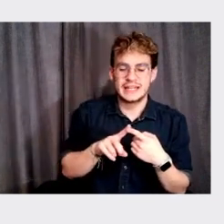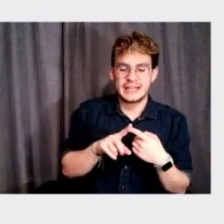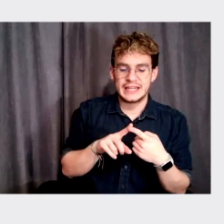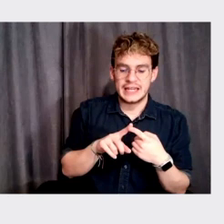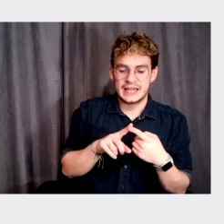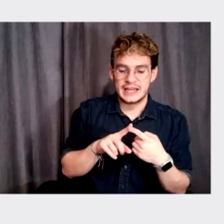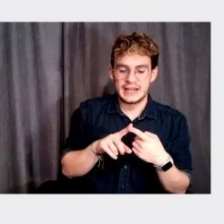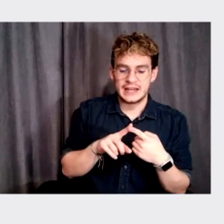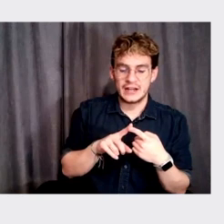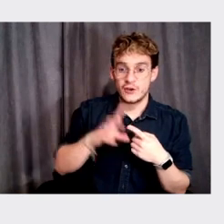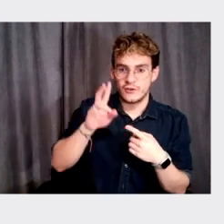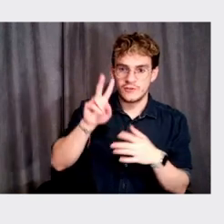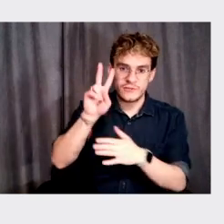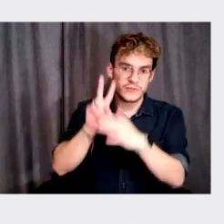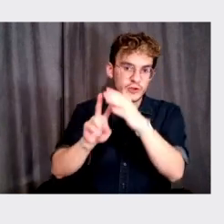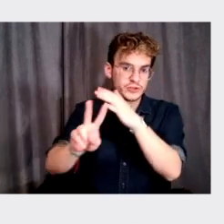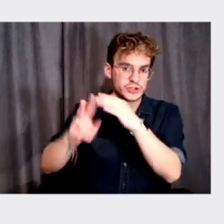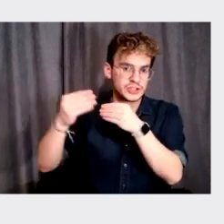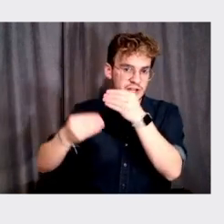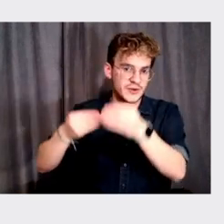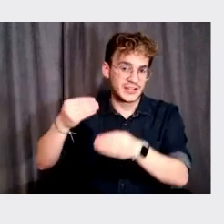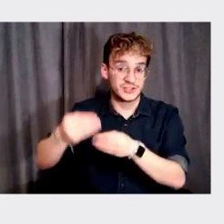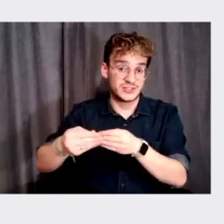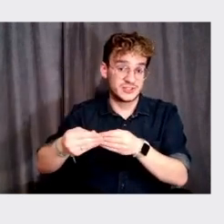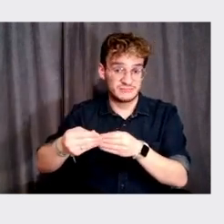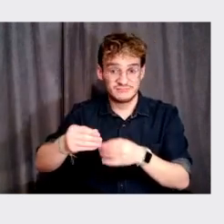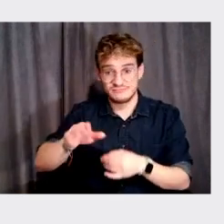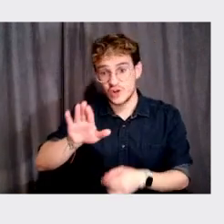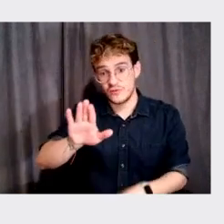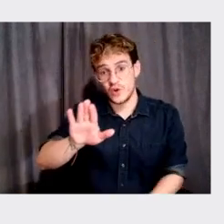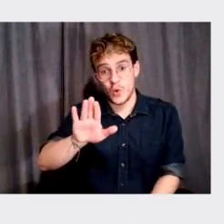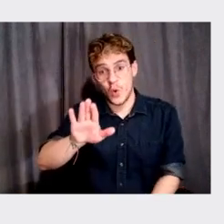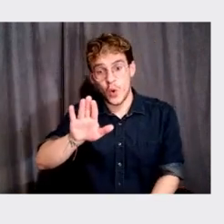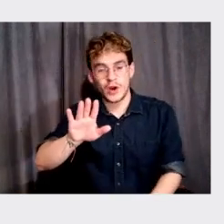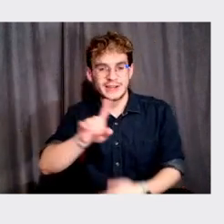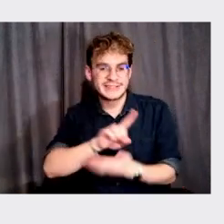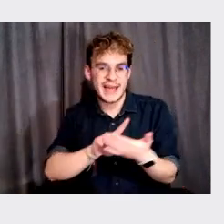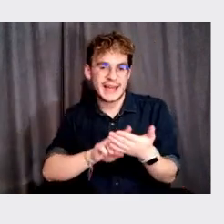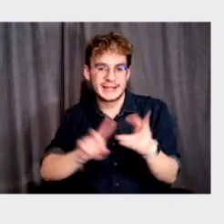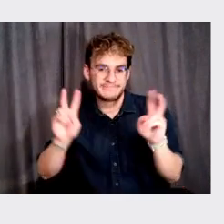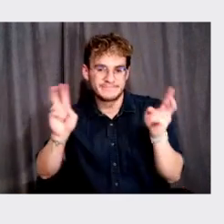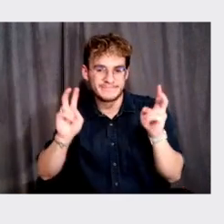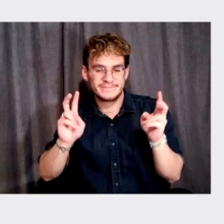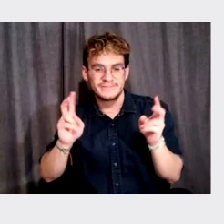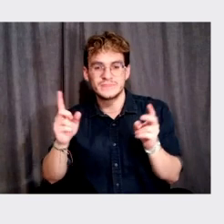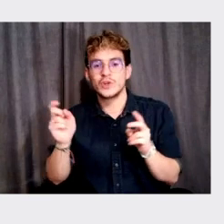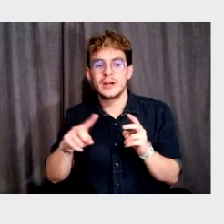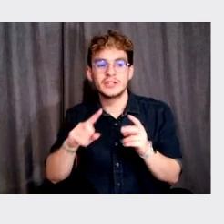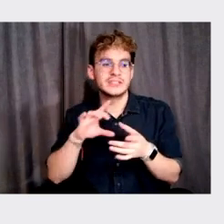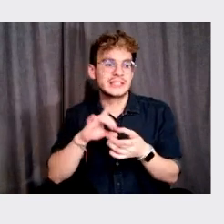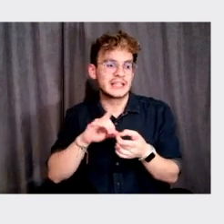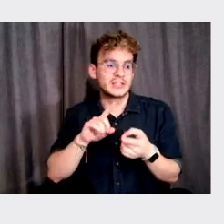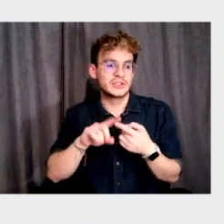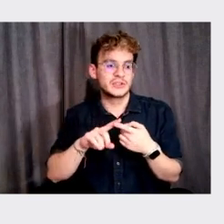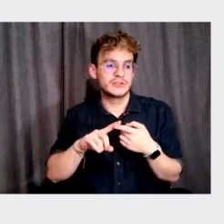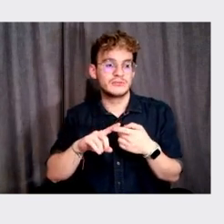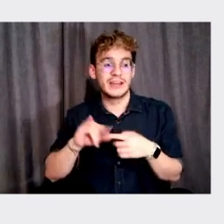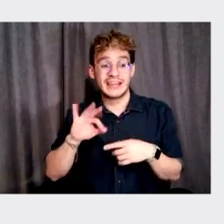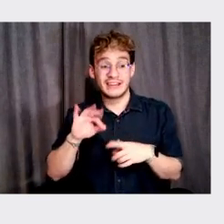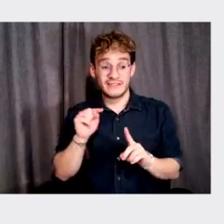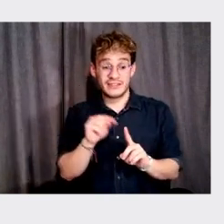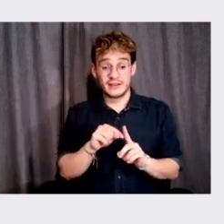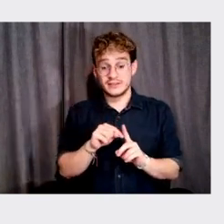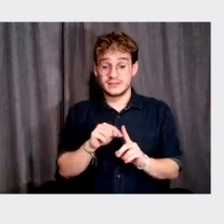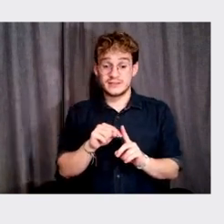future generations, uh, of your design. Uh, there are questions about, uh, whether this is